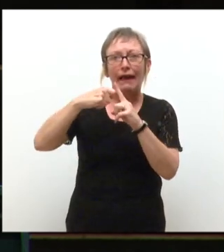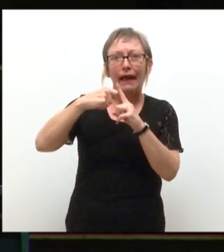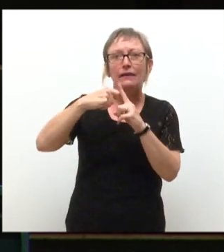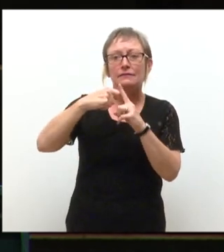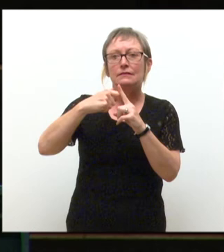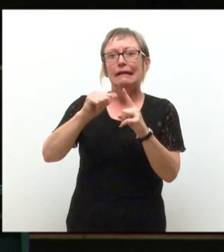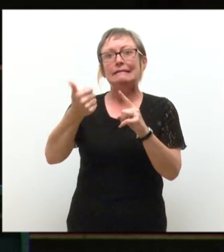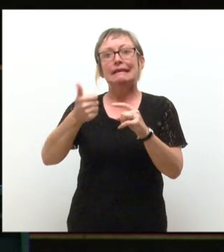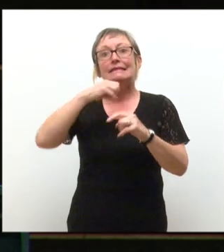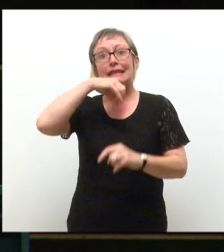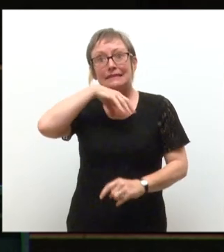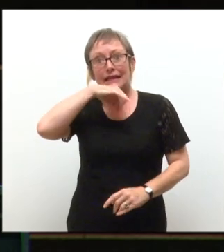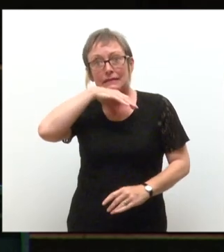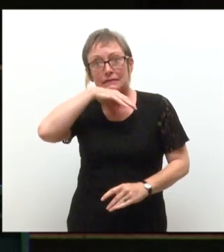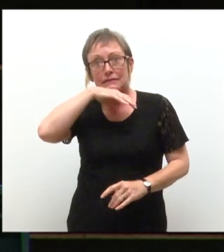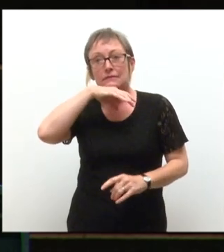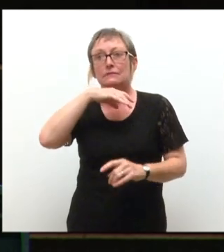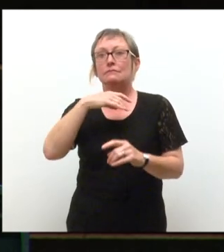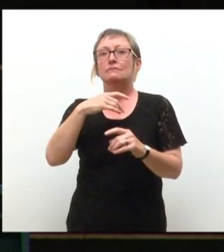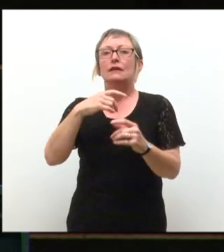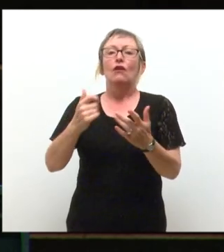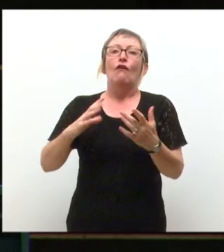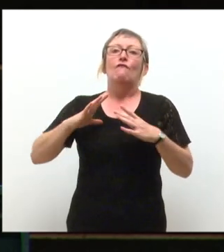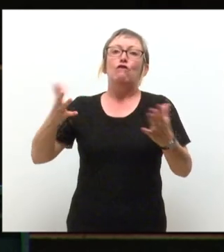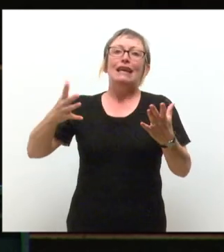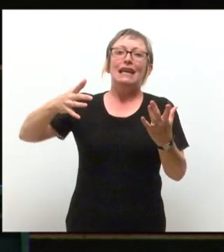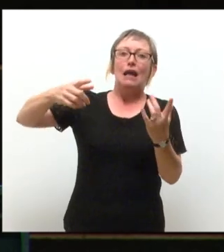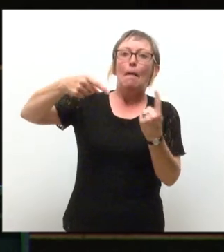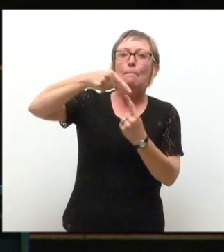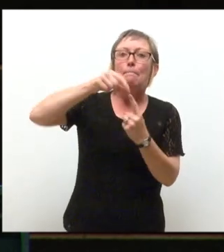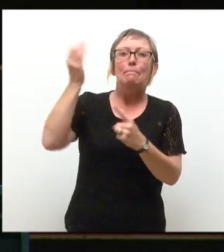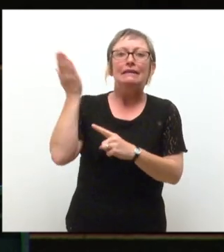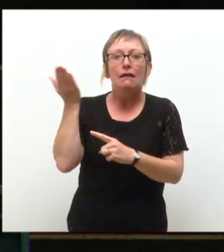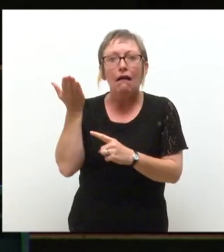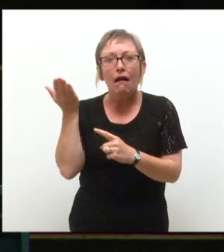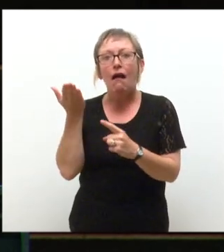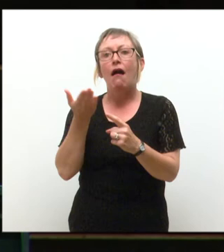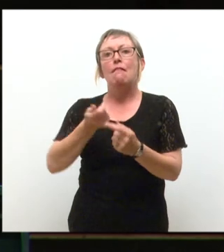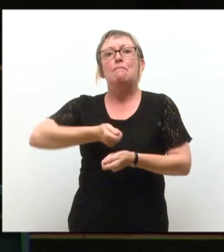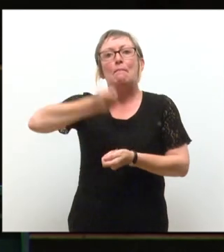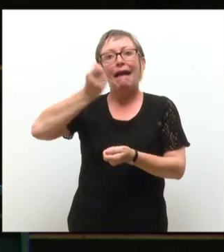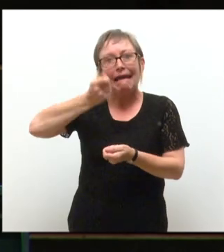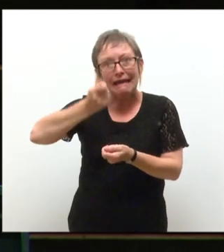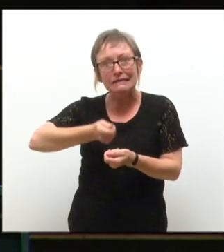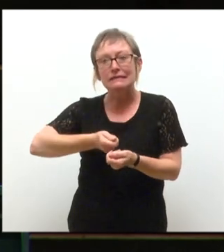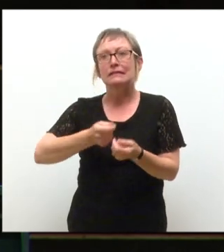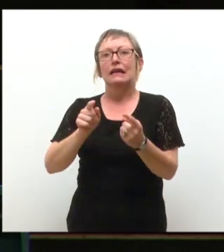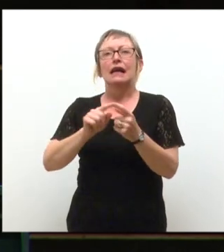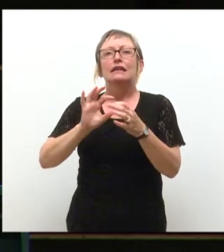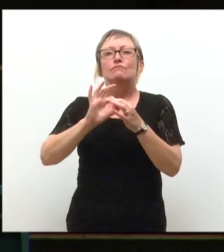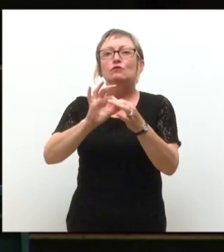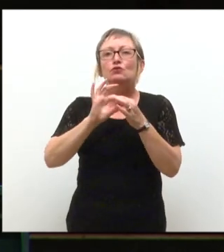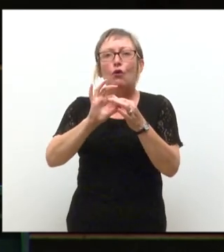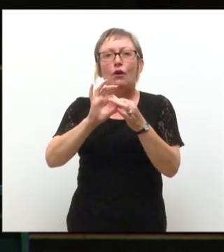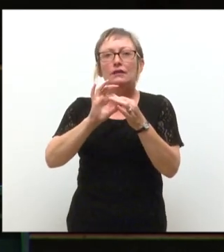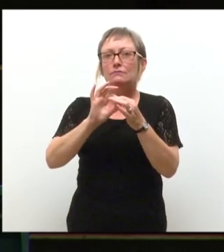is next Saturday, by the way, a lot of free pizza and pancakes with over 200 student societies. The university is great, but